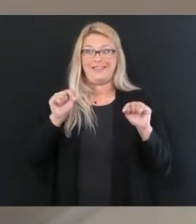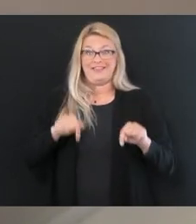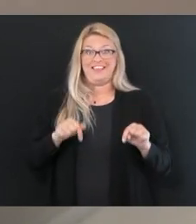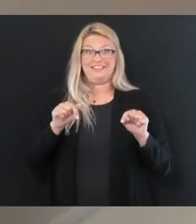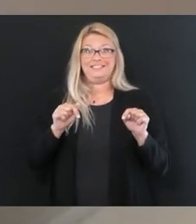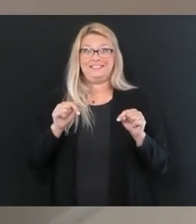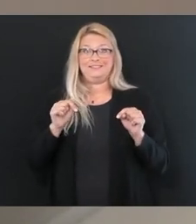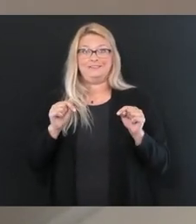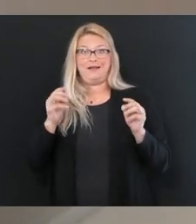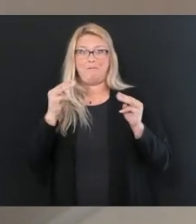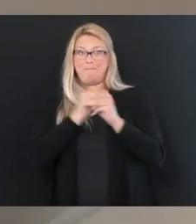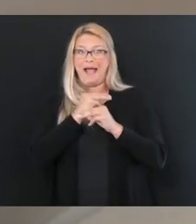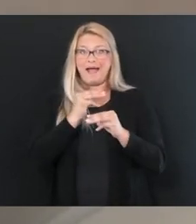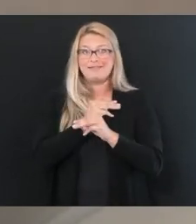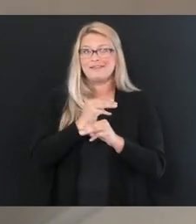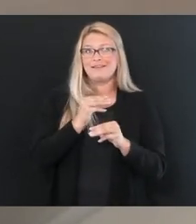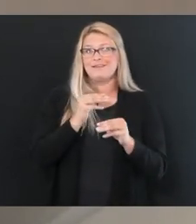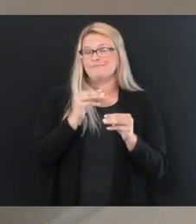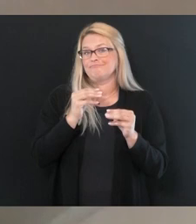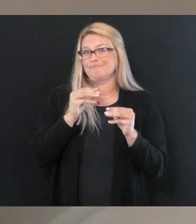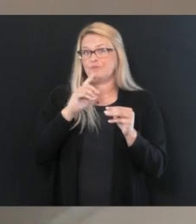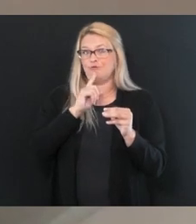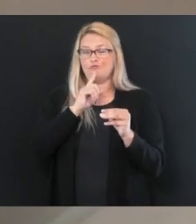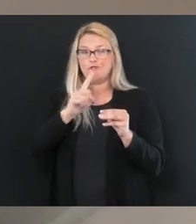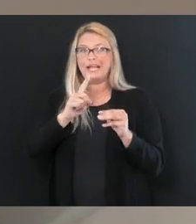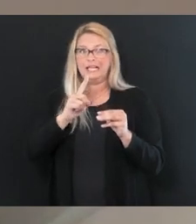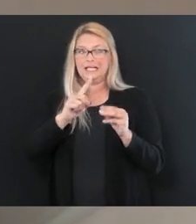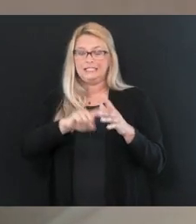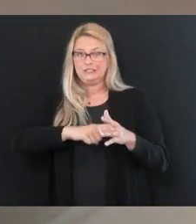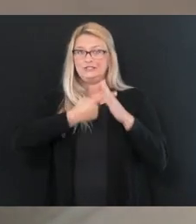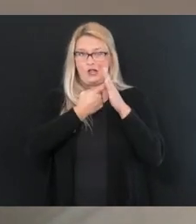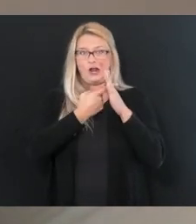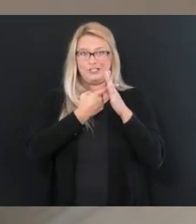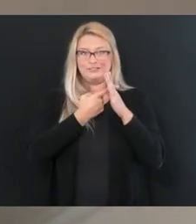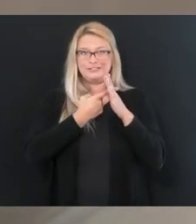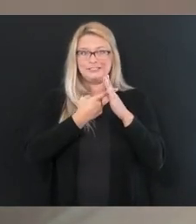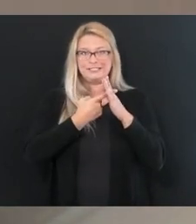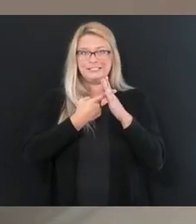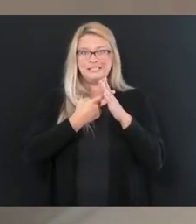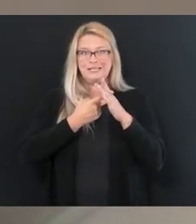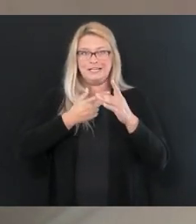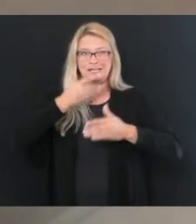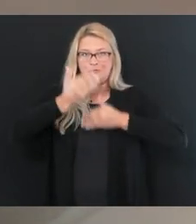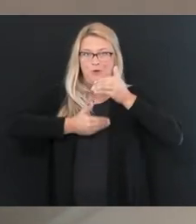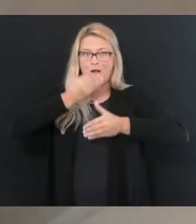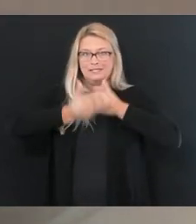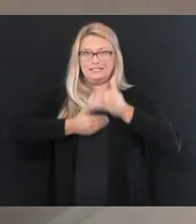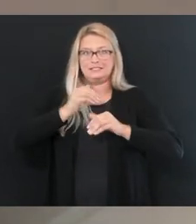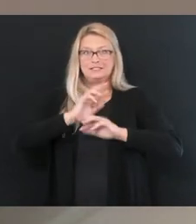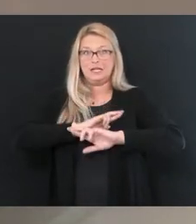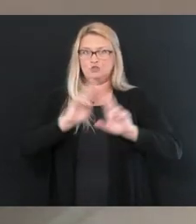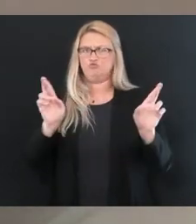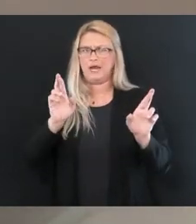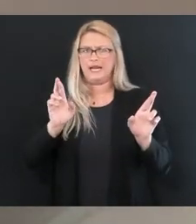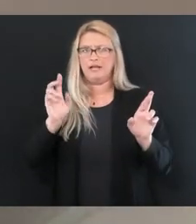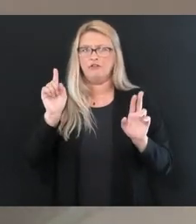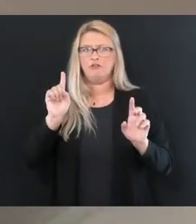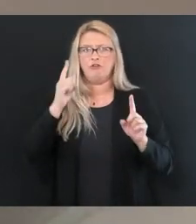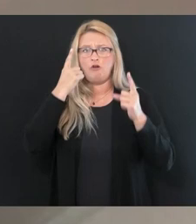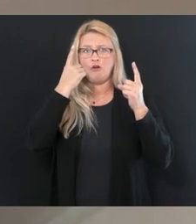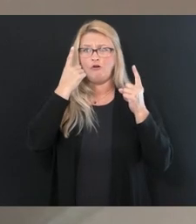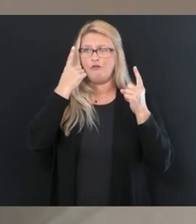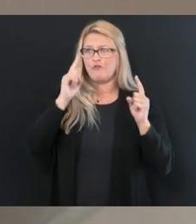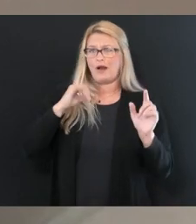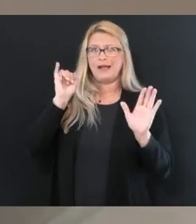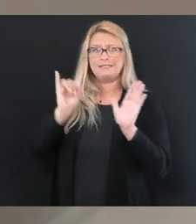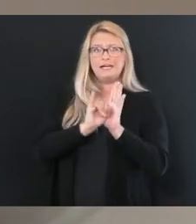said in the last press briefing, really does start to get us where we want to be. And in fact, it's really